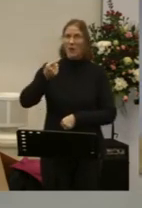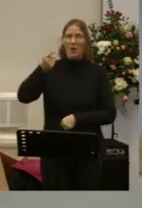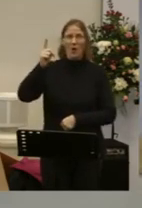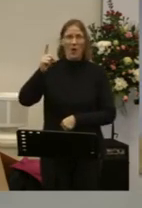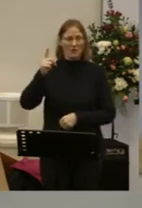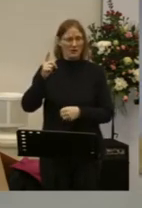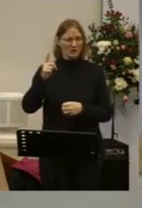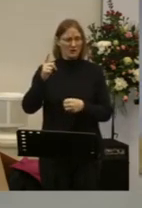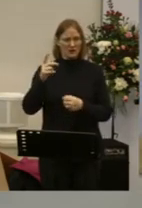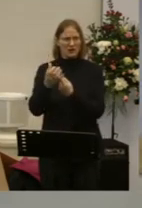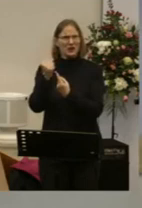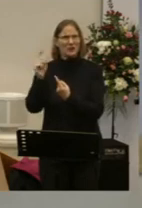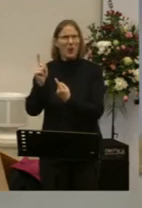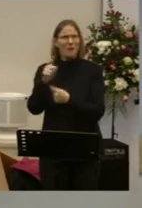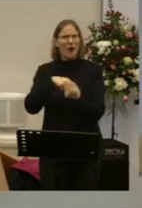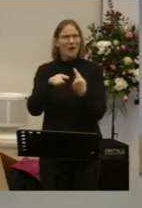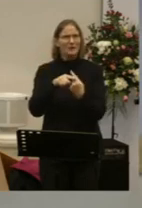you understand what you have?